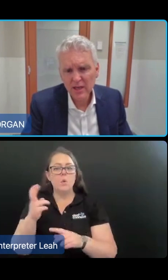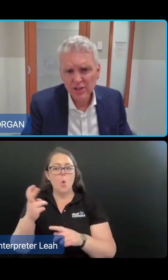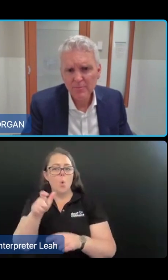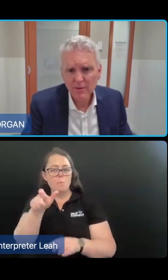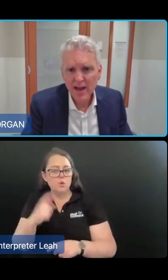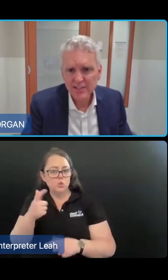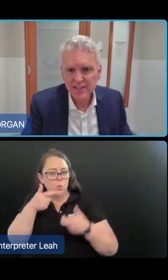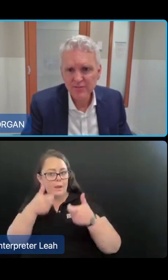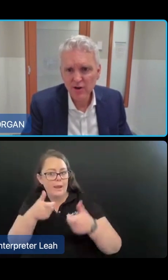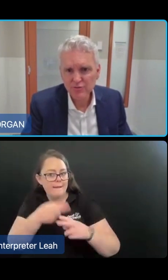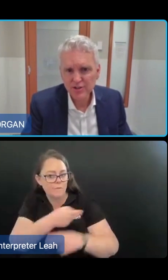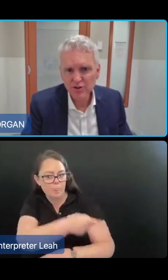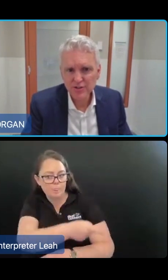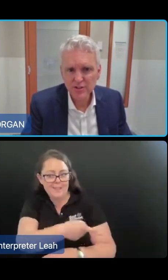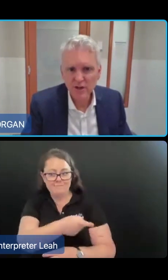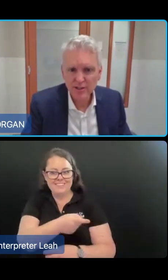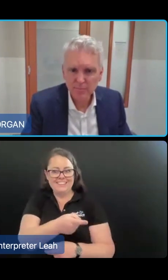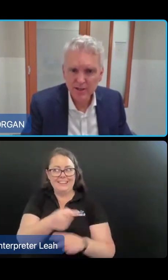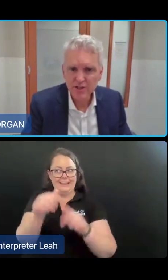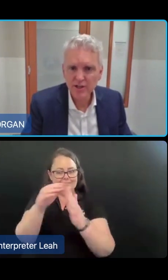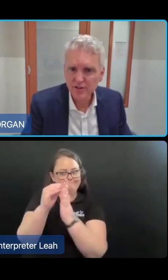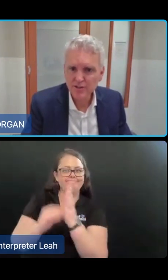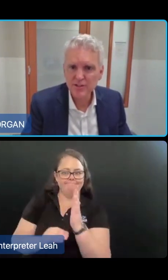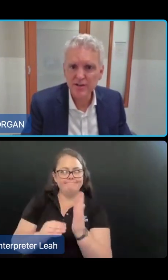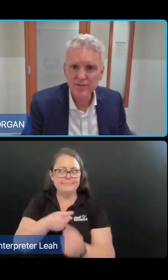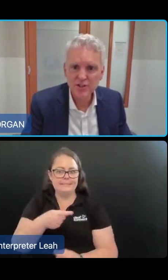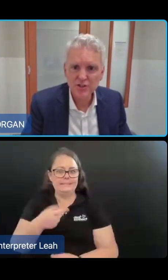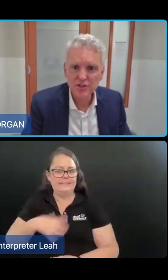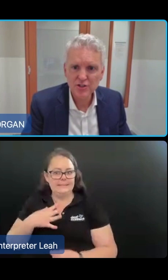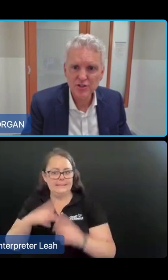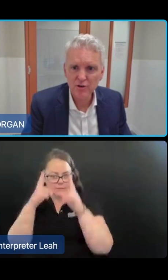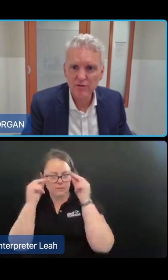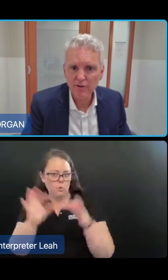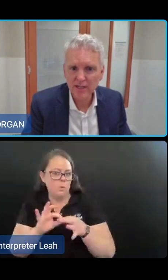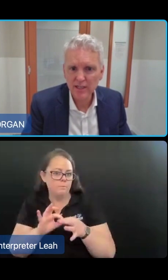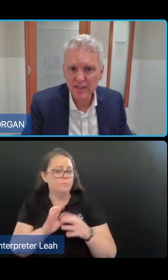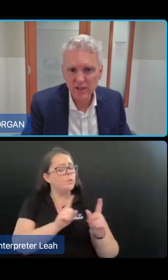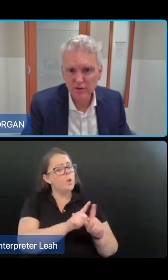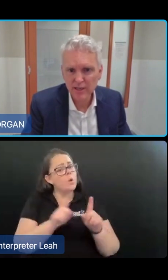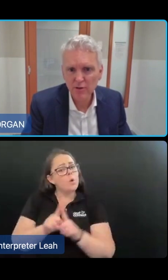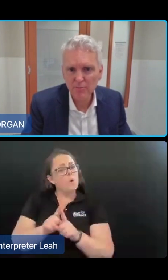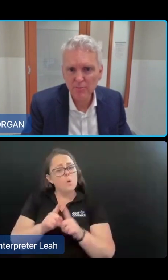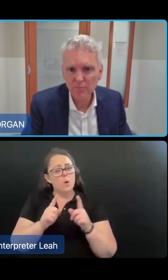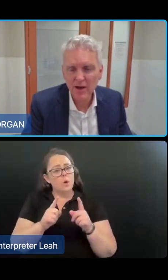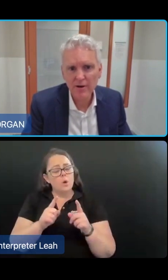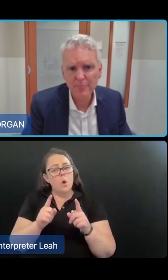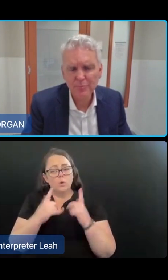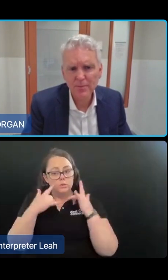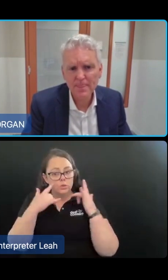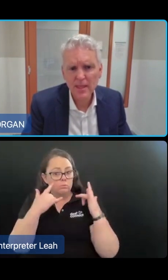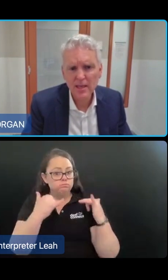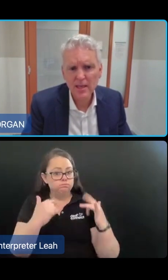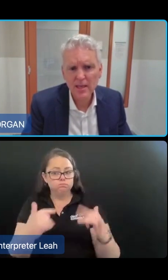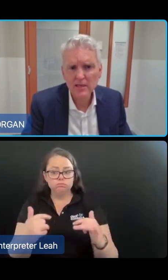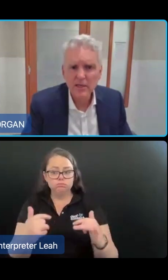They'll also be able to access advisory services like dementia, continence and vision support directly. That's along the yellow path in the diagram.